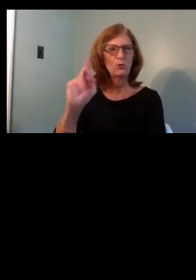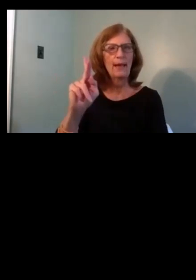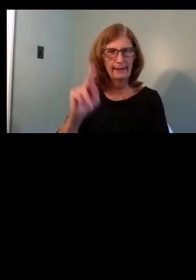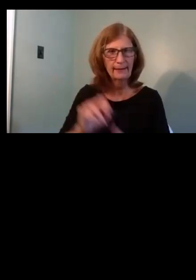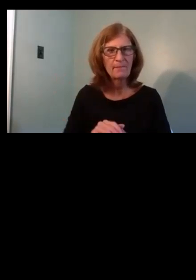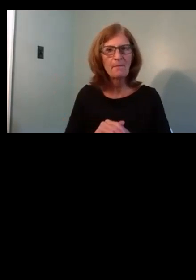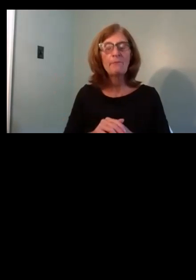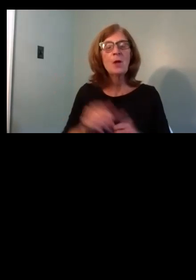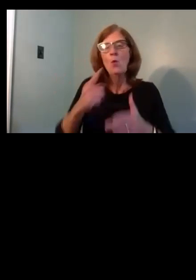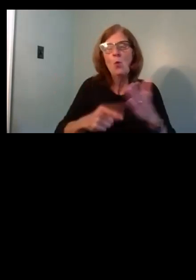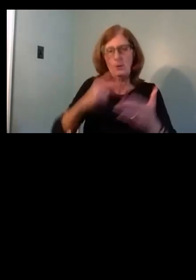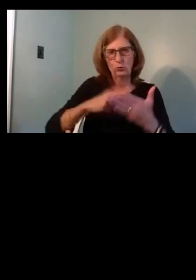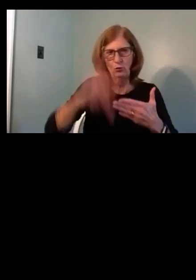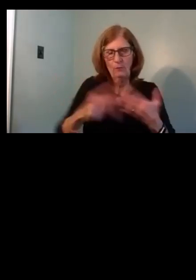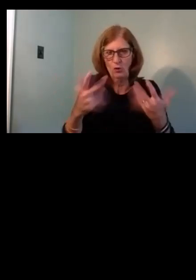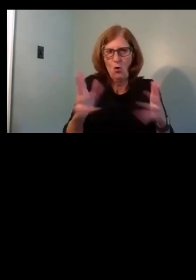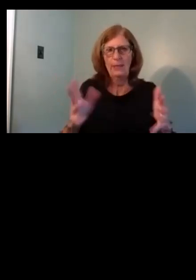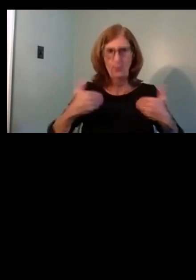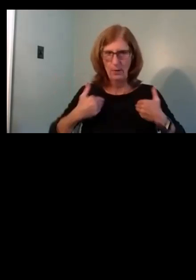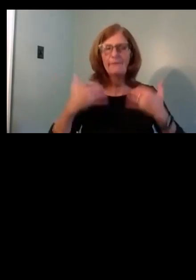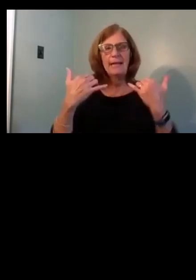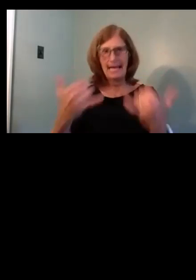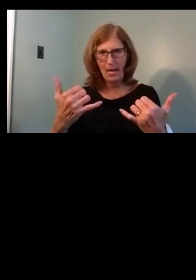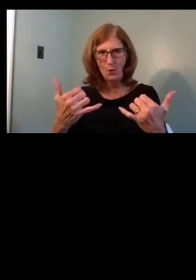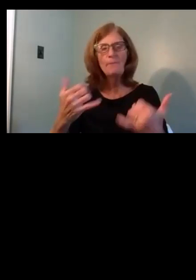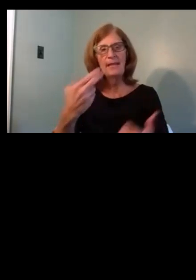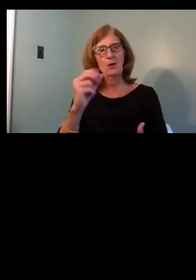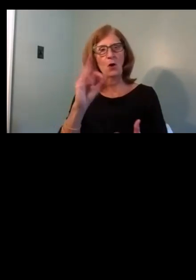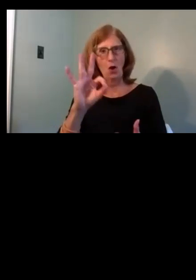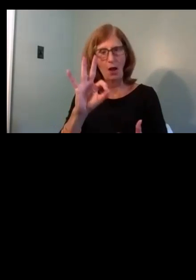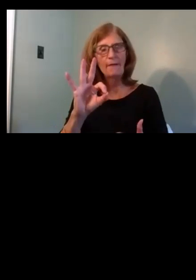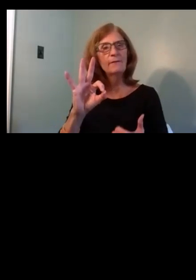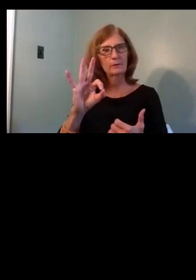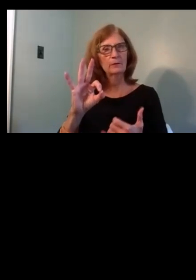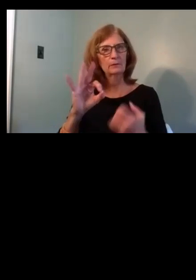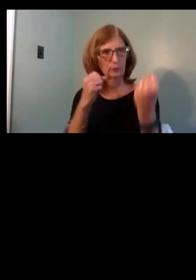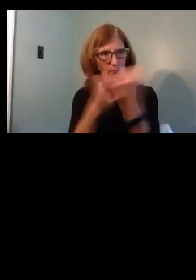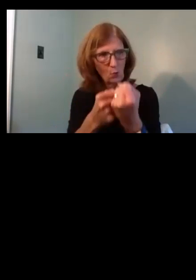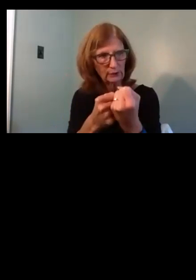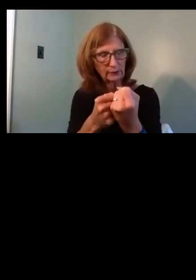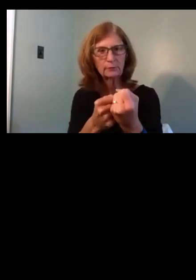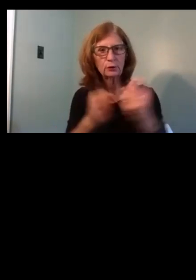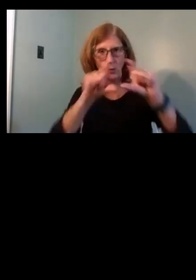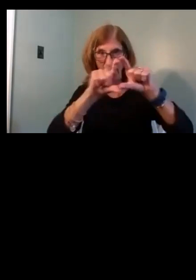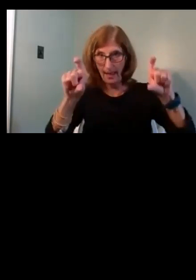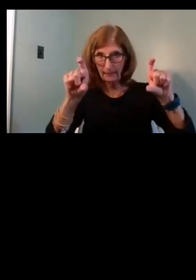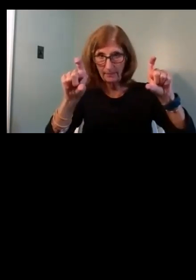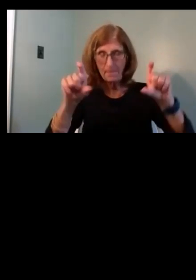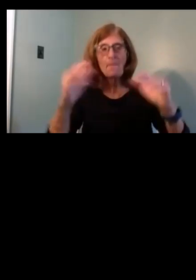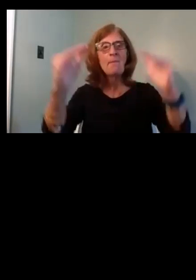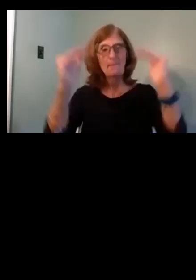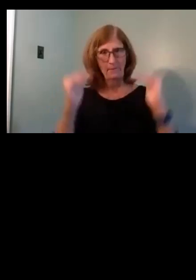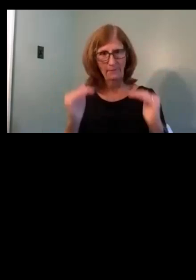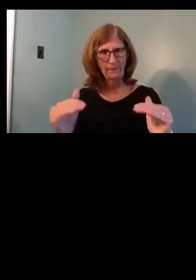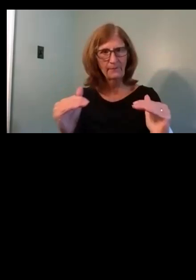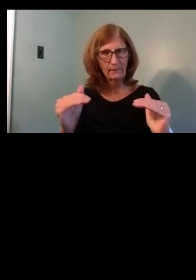of existing Hoff allocation, Hoff programming. That's the top section. And then the, the bottom